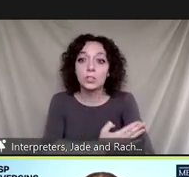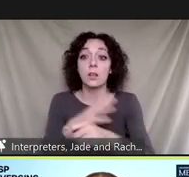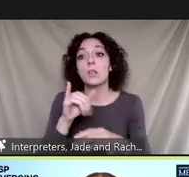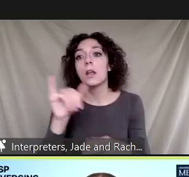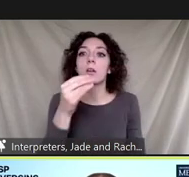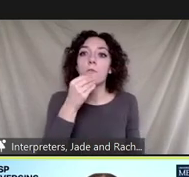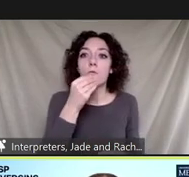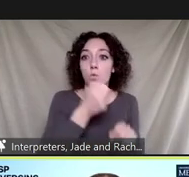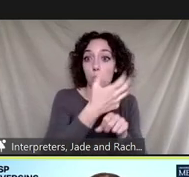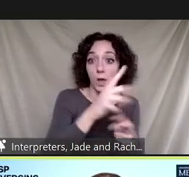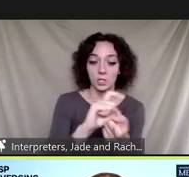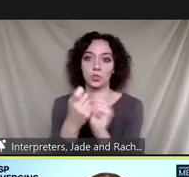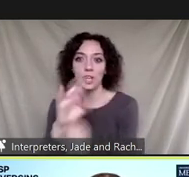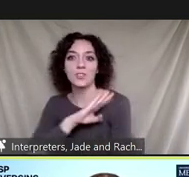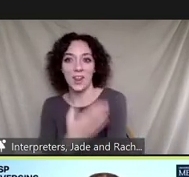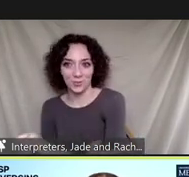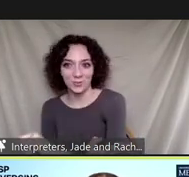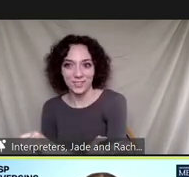waste to energy next slide